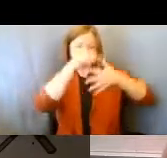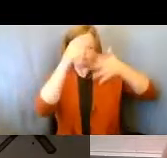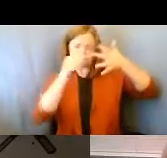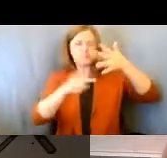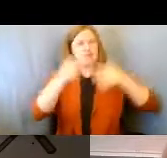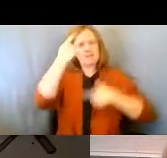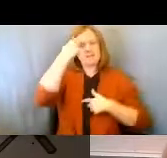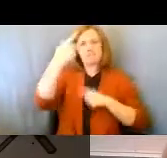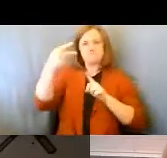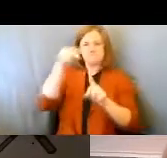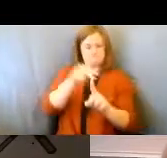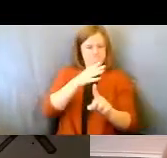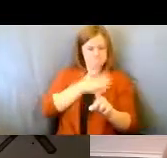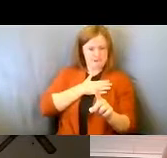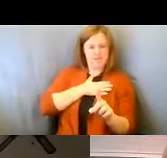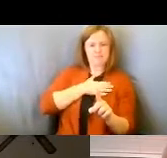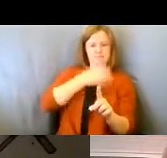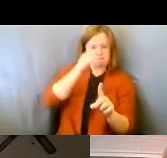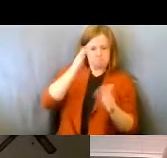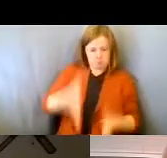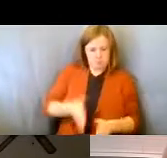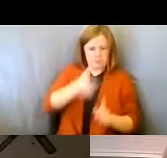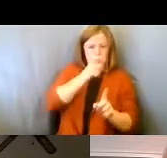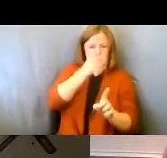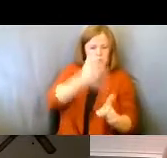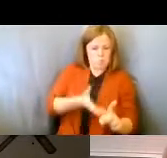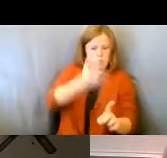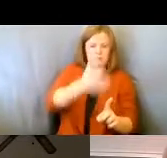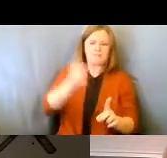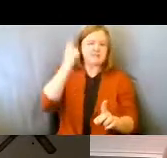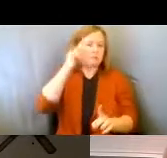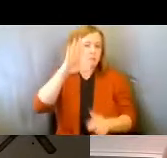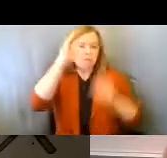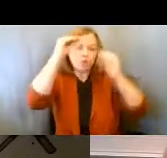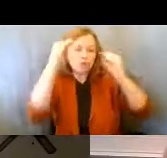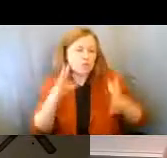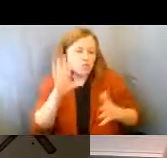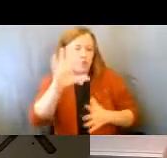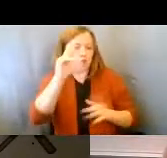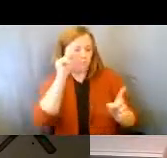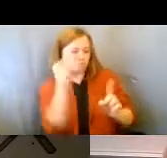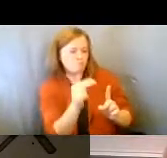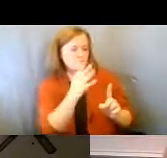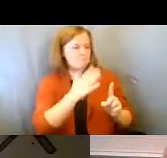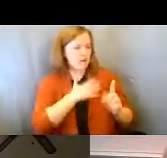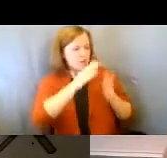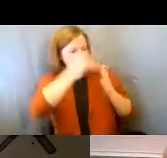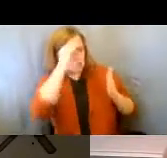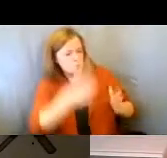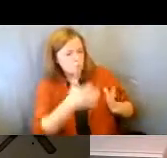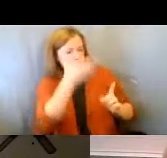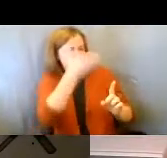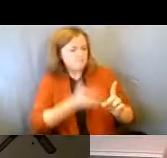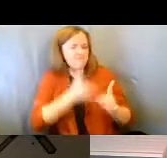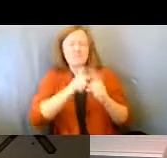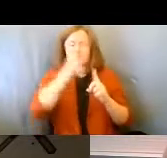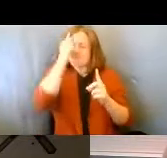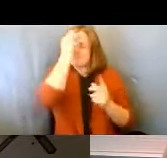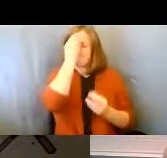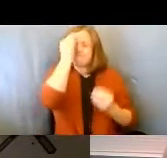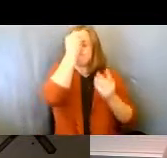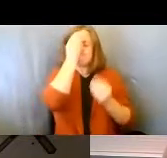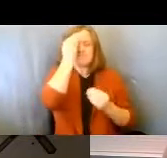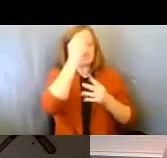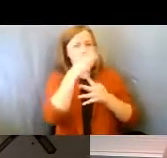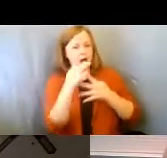individual. If you are a teacher, I want you to pick out one of your students and really just kind of process what might